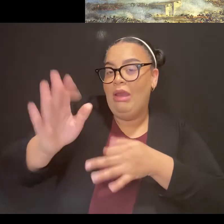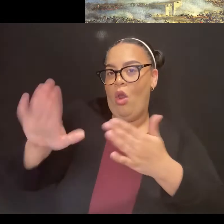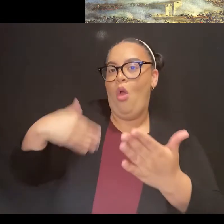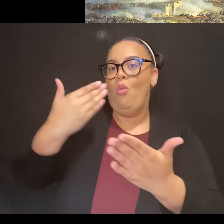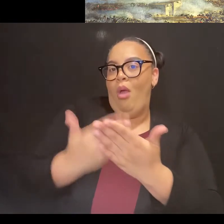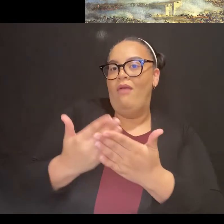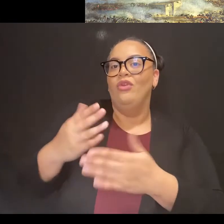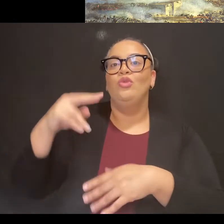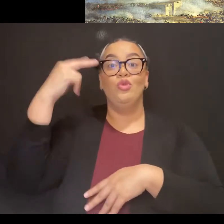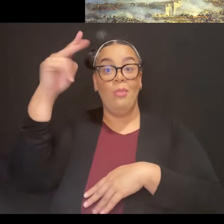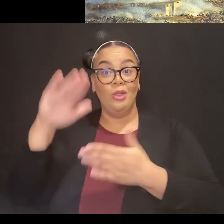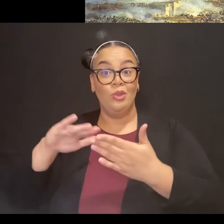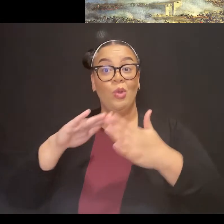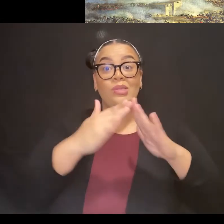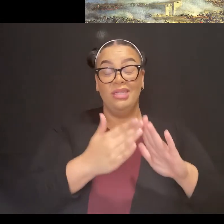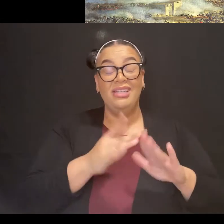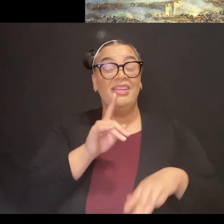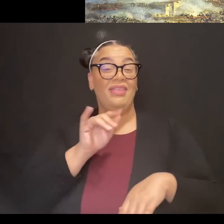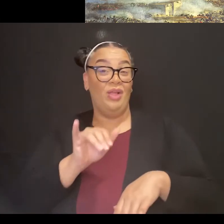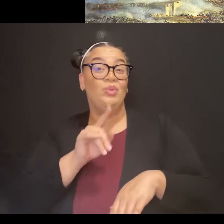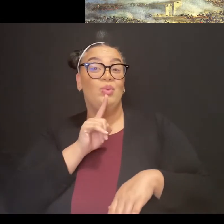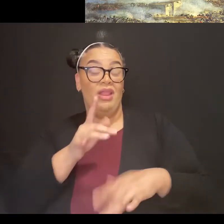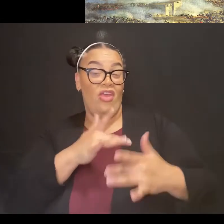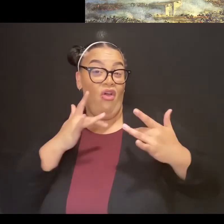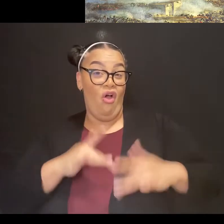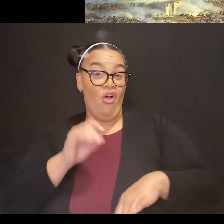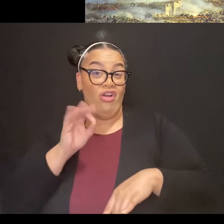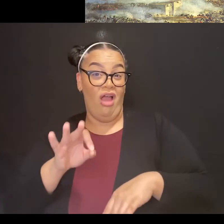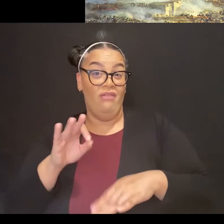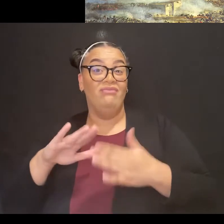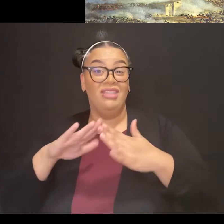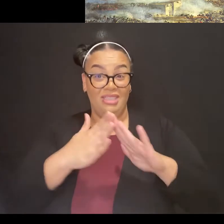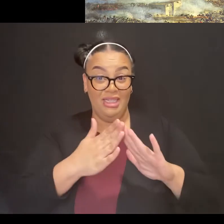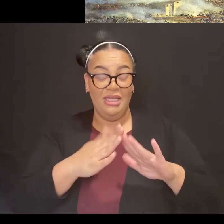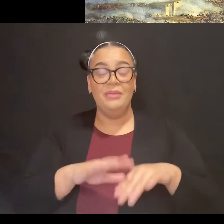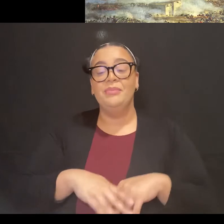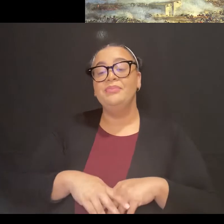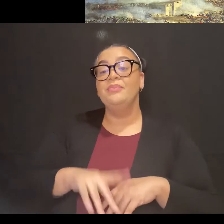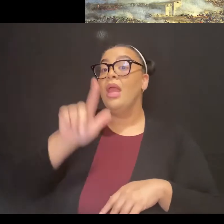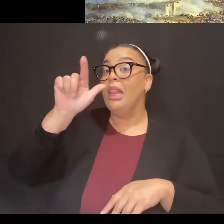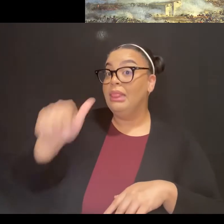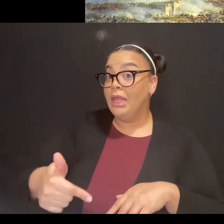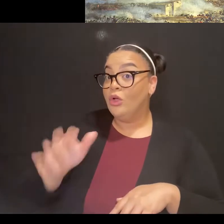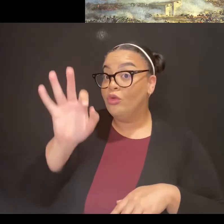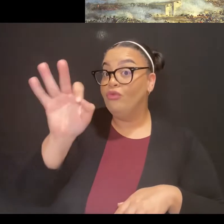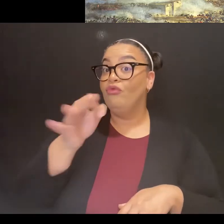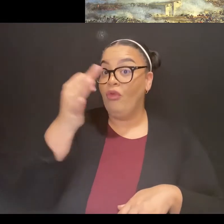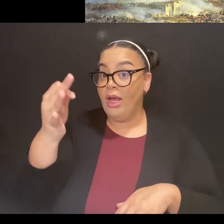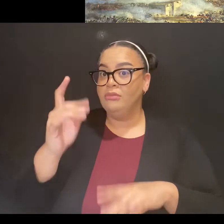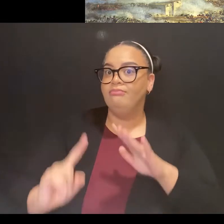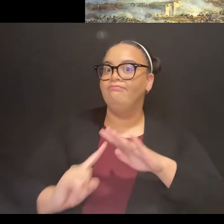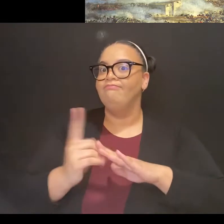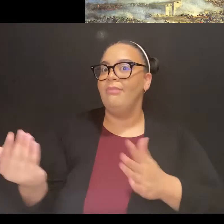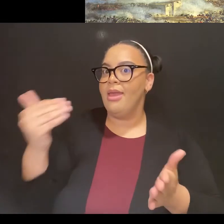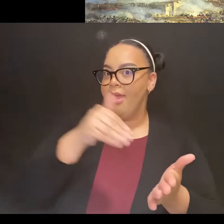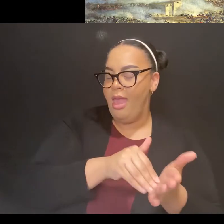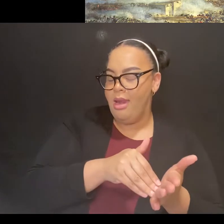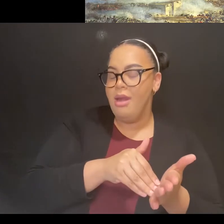Now, later, France did come back a year later, and they came back with additional troops